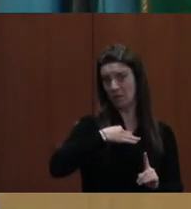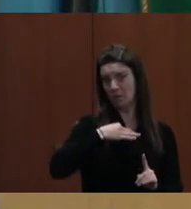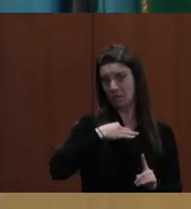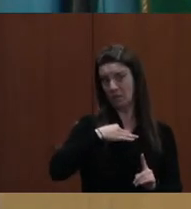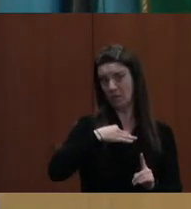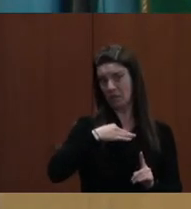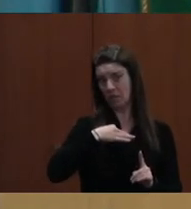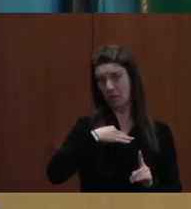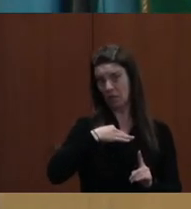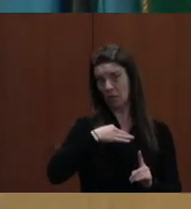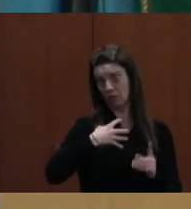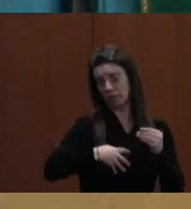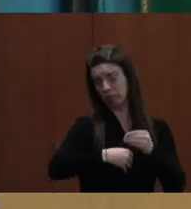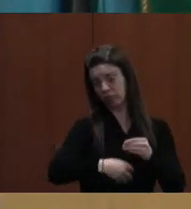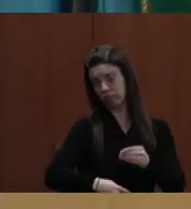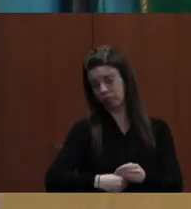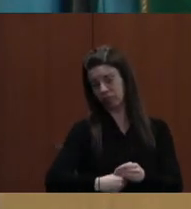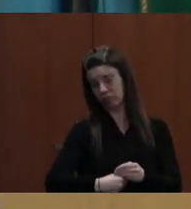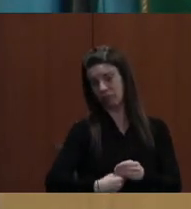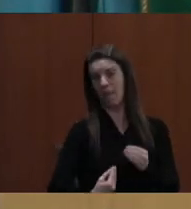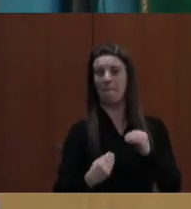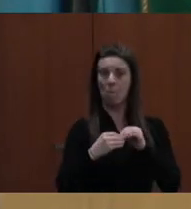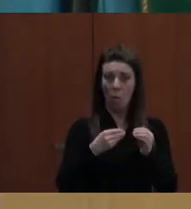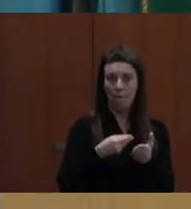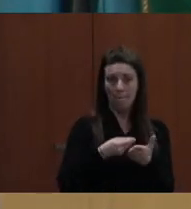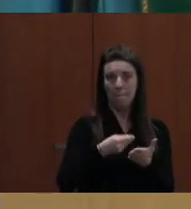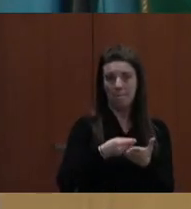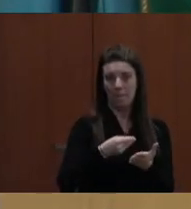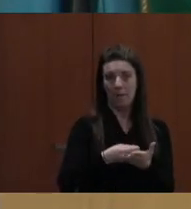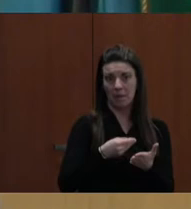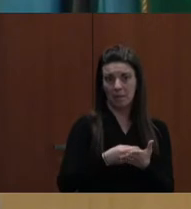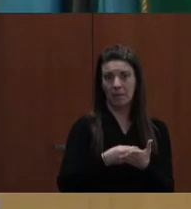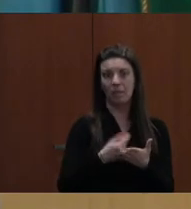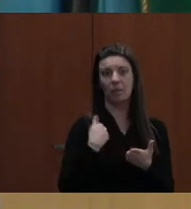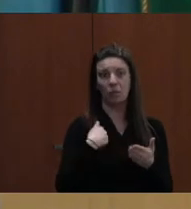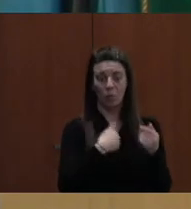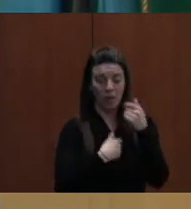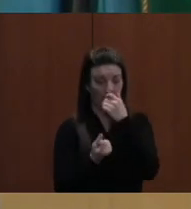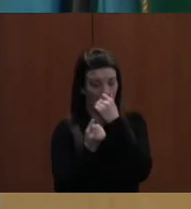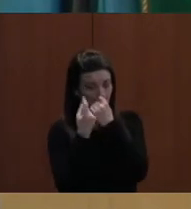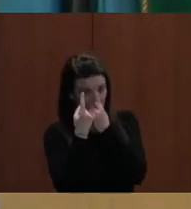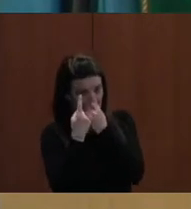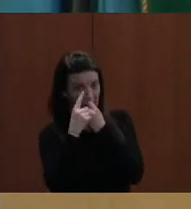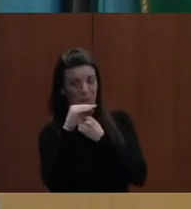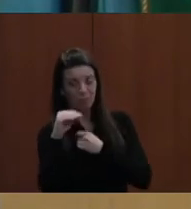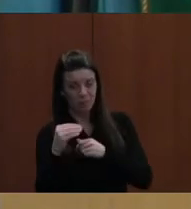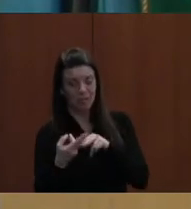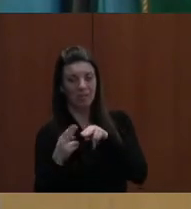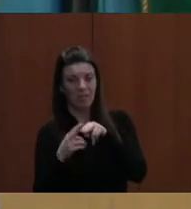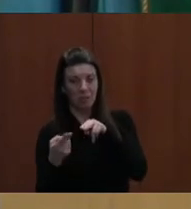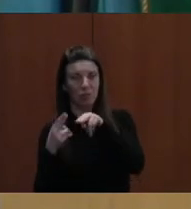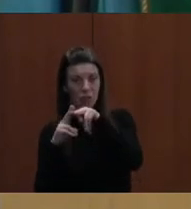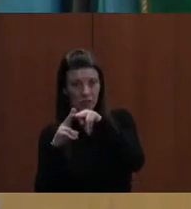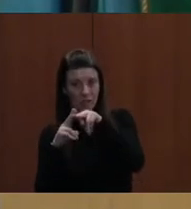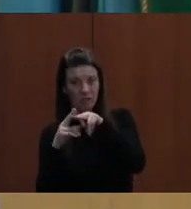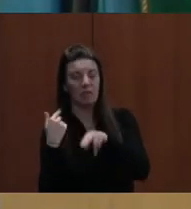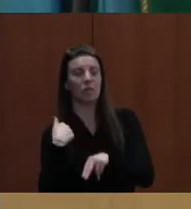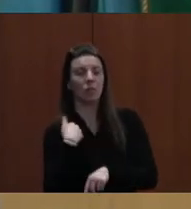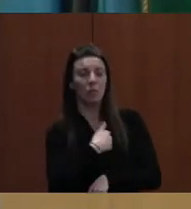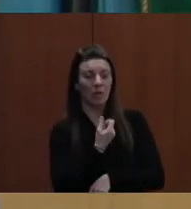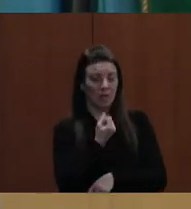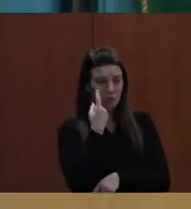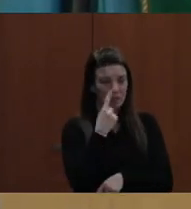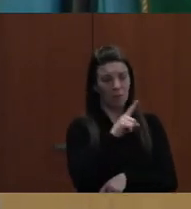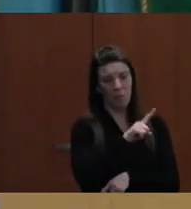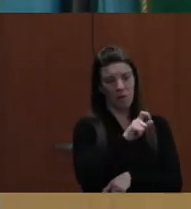able to give a 1% raise two years ago when we gave a step and a percent to our staff. We know you were only able to give a 1.25% last